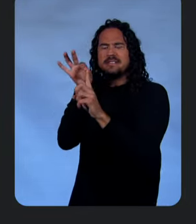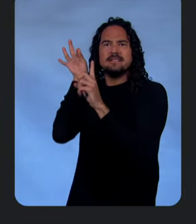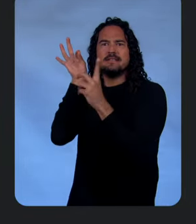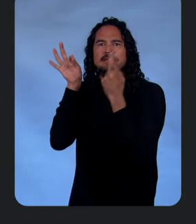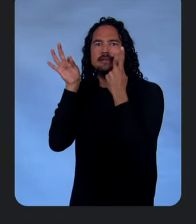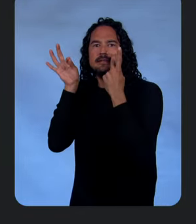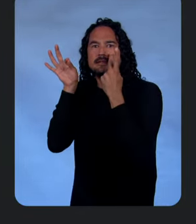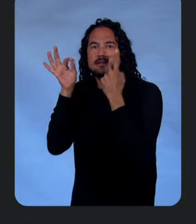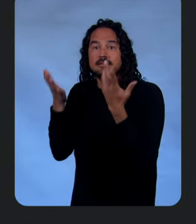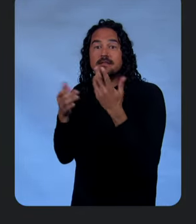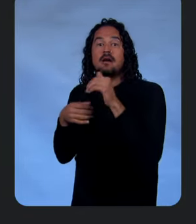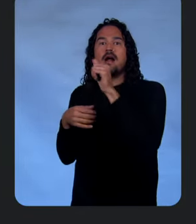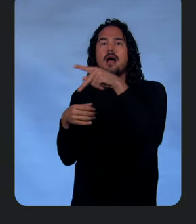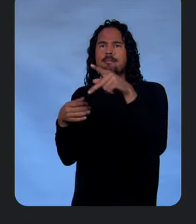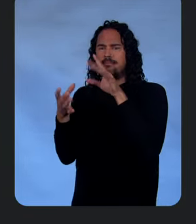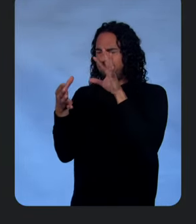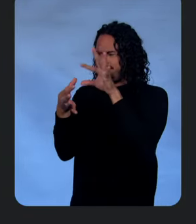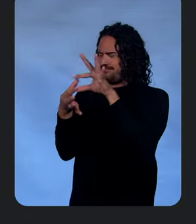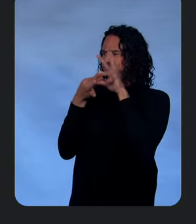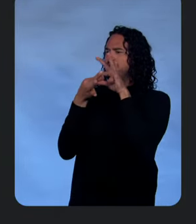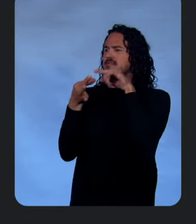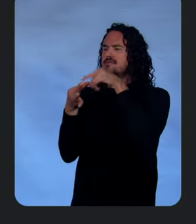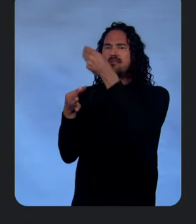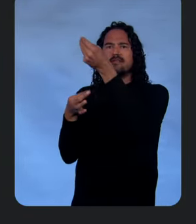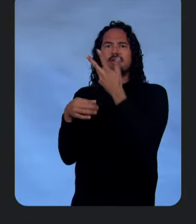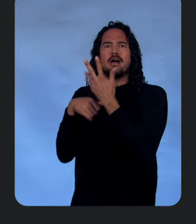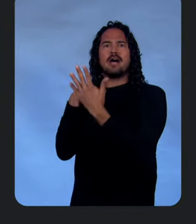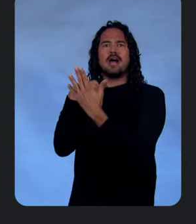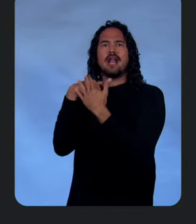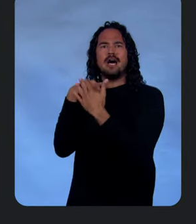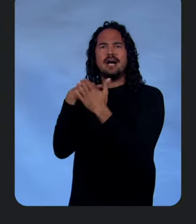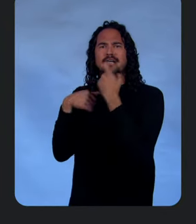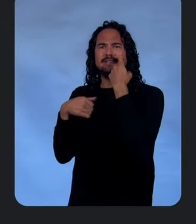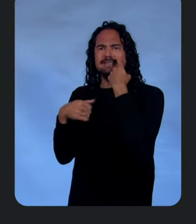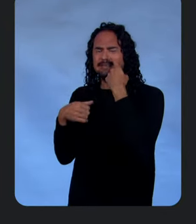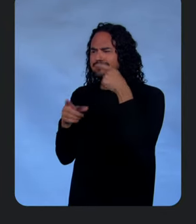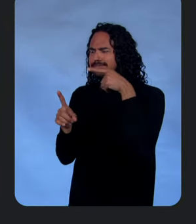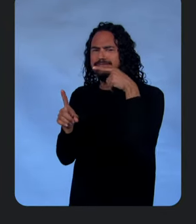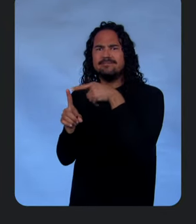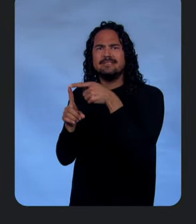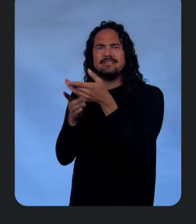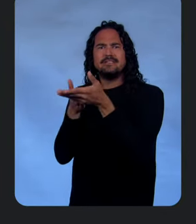and service back. But I'm going to go ahead and click into this incident to see what's actually going on.